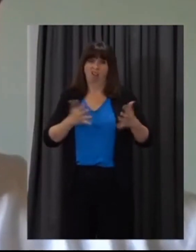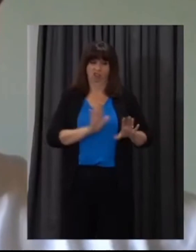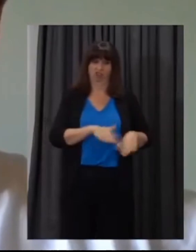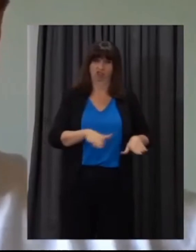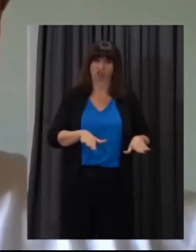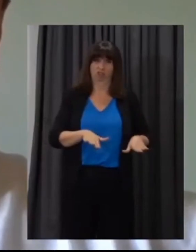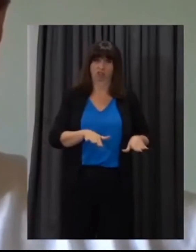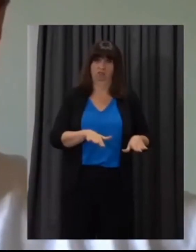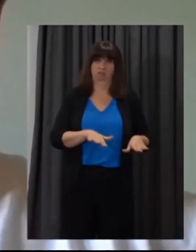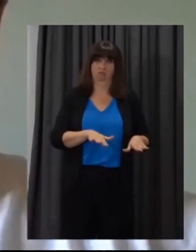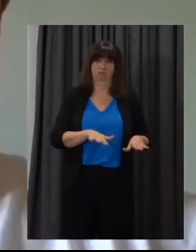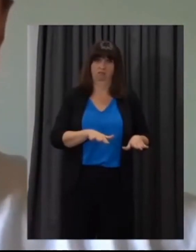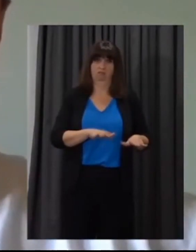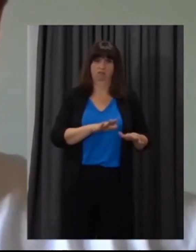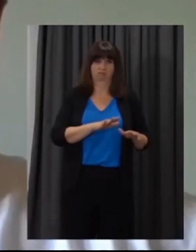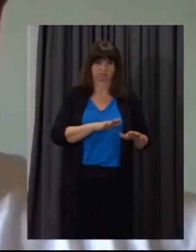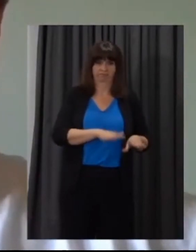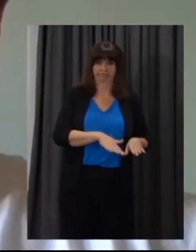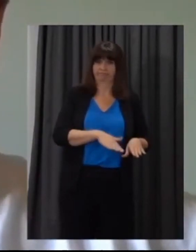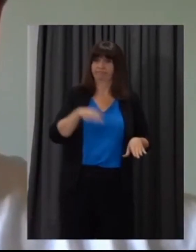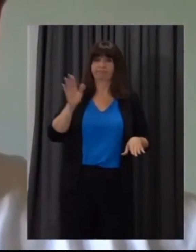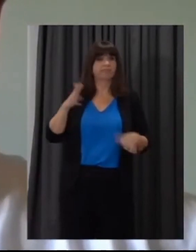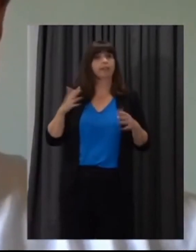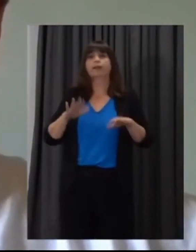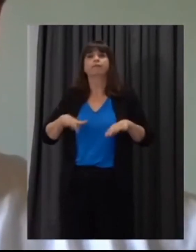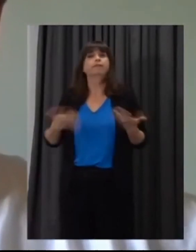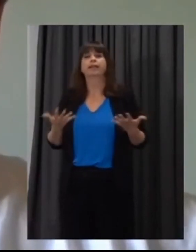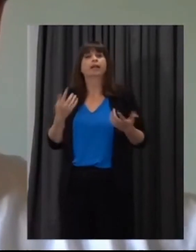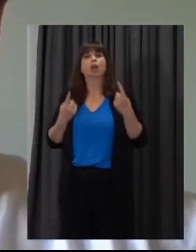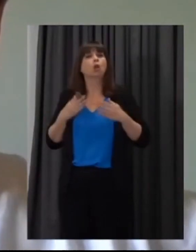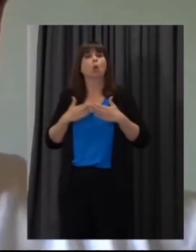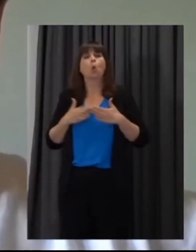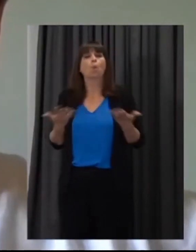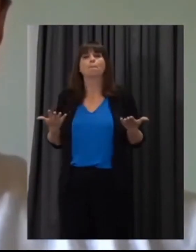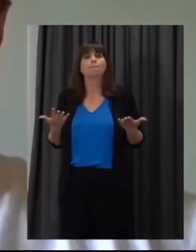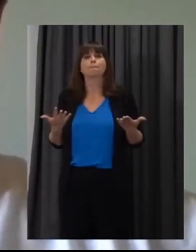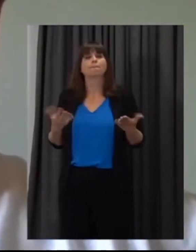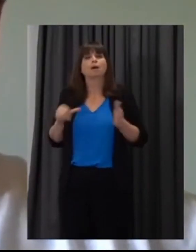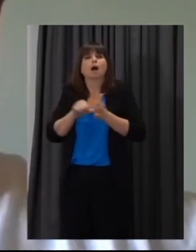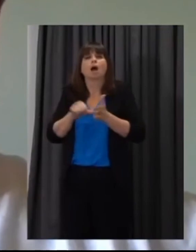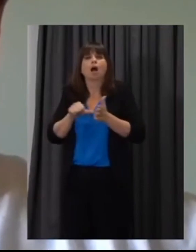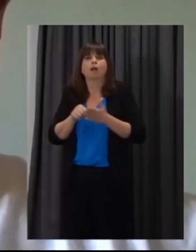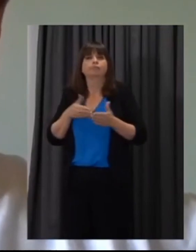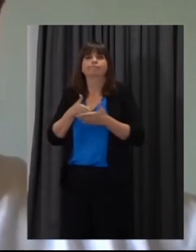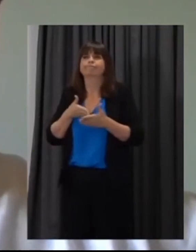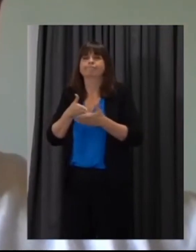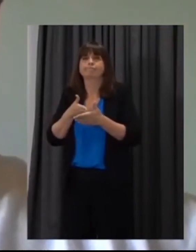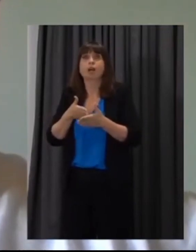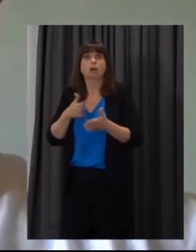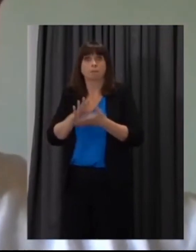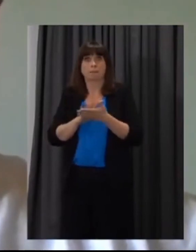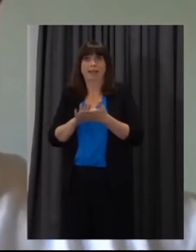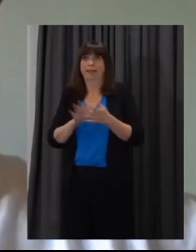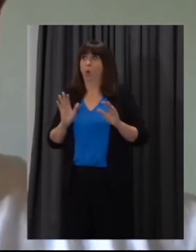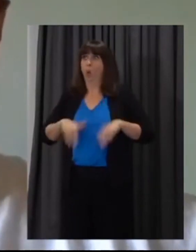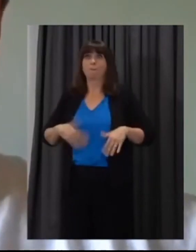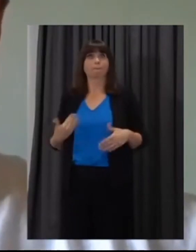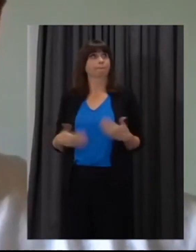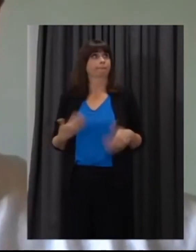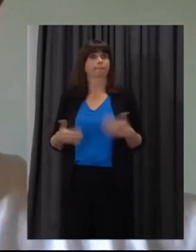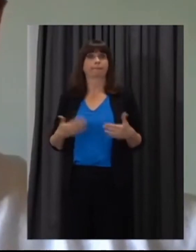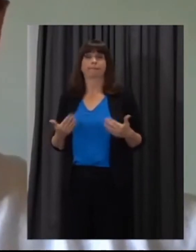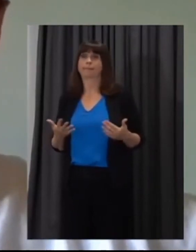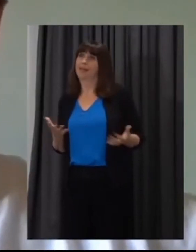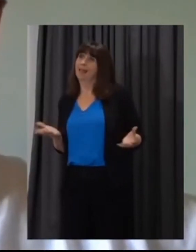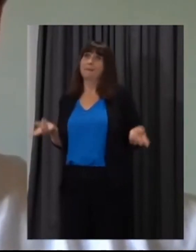education will perhaps not have engaged with it have been able to engage with it and by the time they do return to the classroom they could be